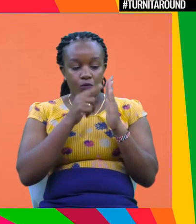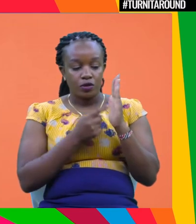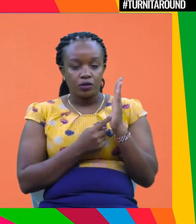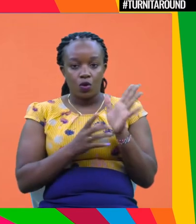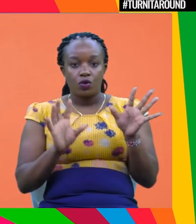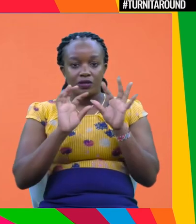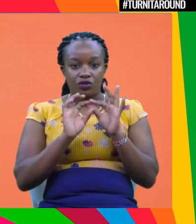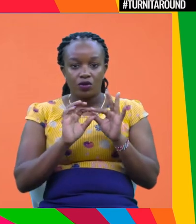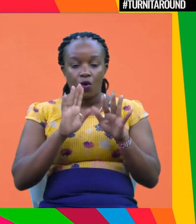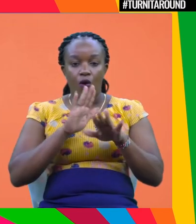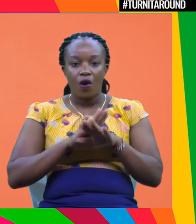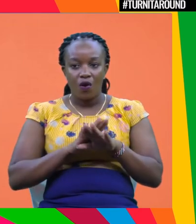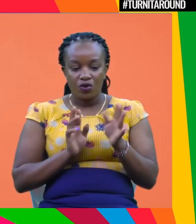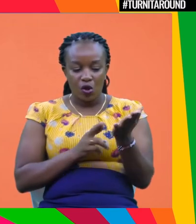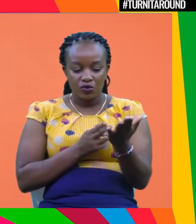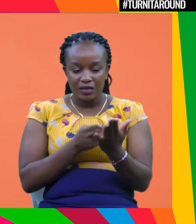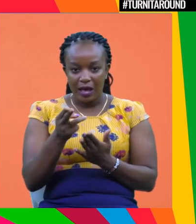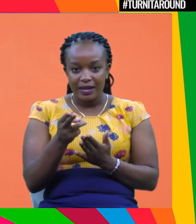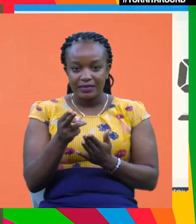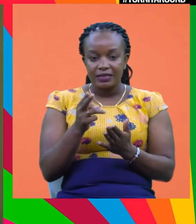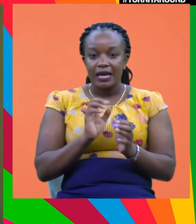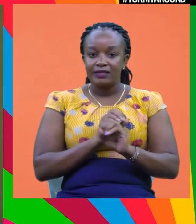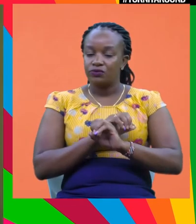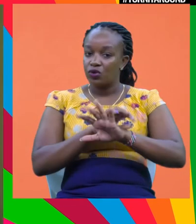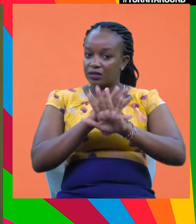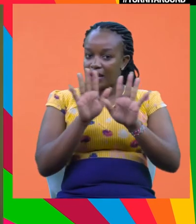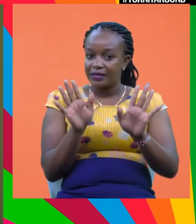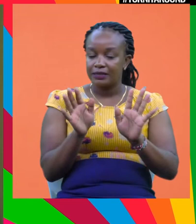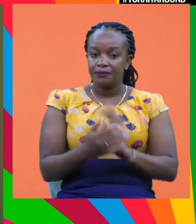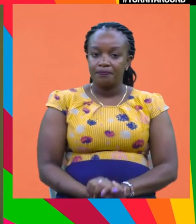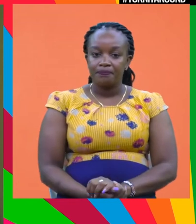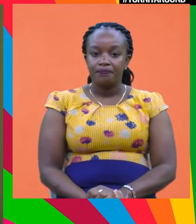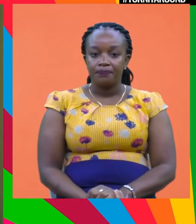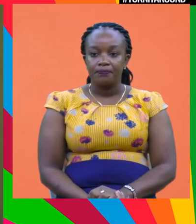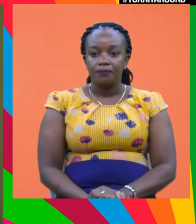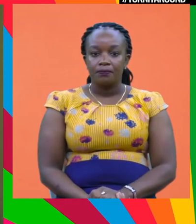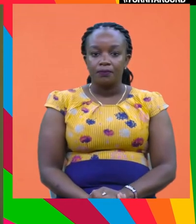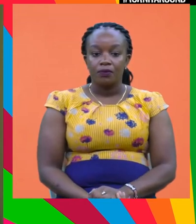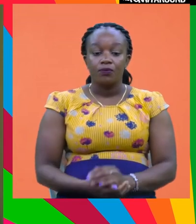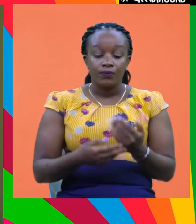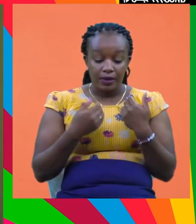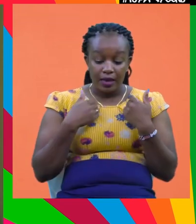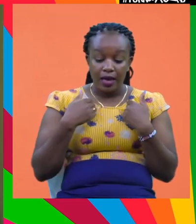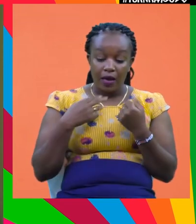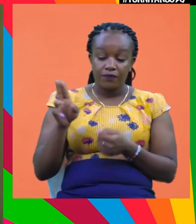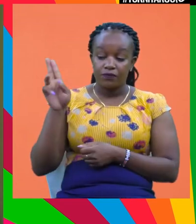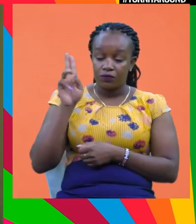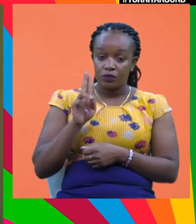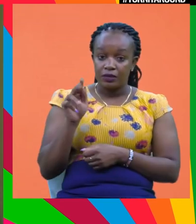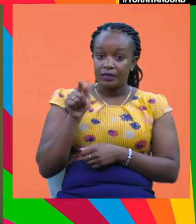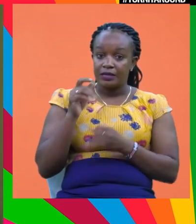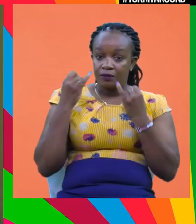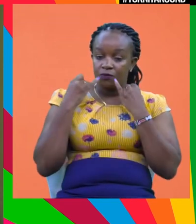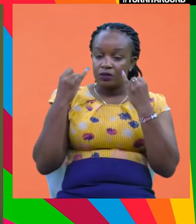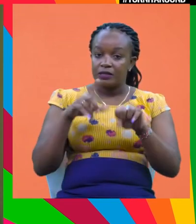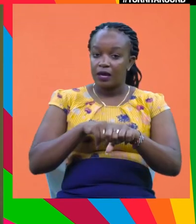this. First, on transparency. You're right. We are much more transparent. But we still have huge information gaps when it comes